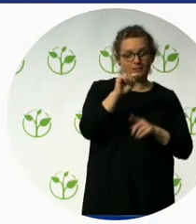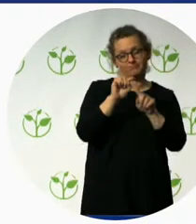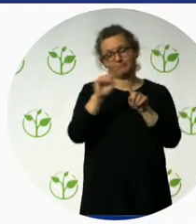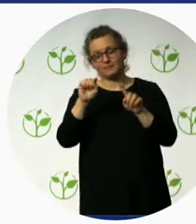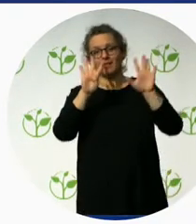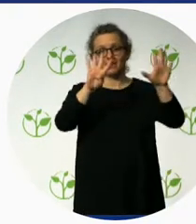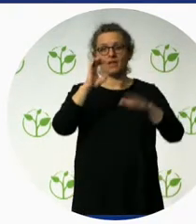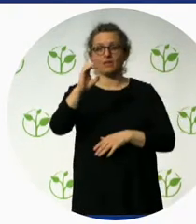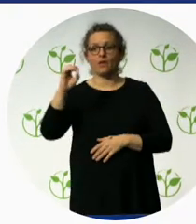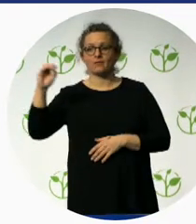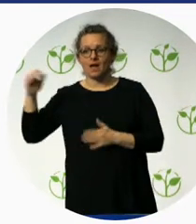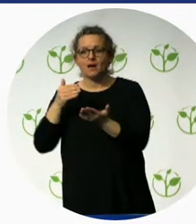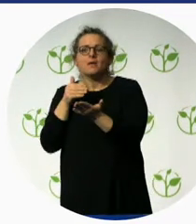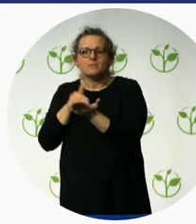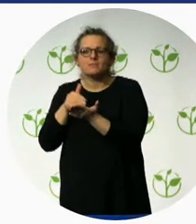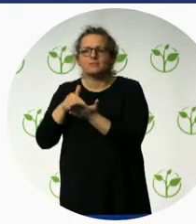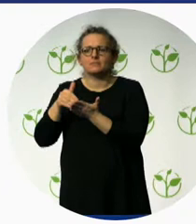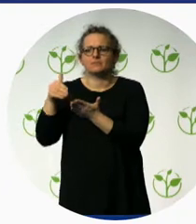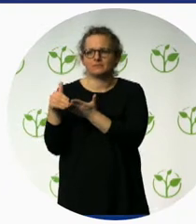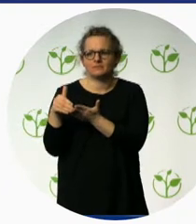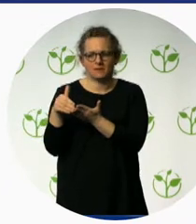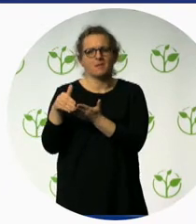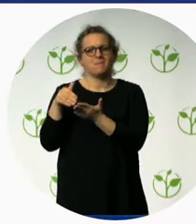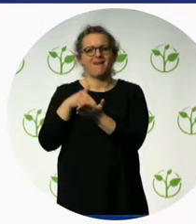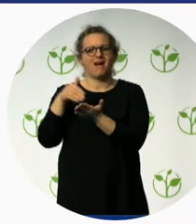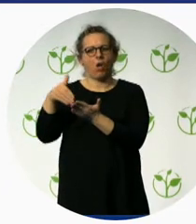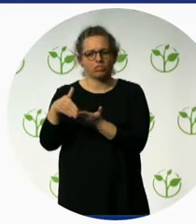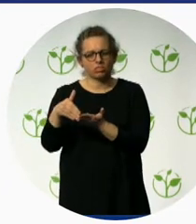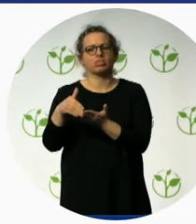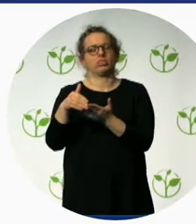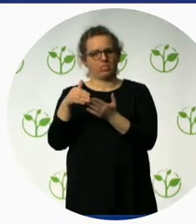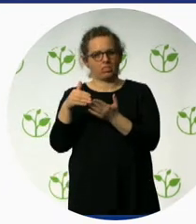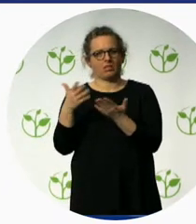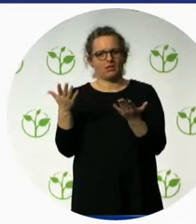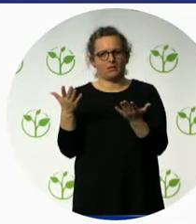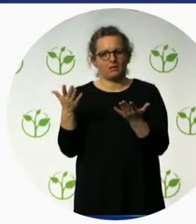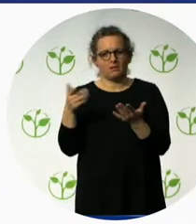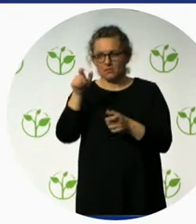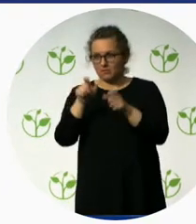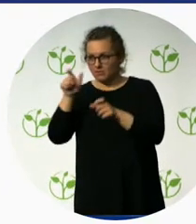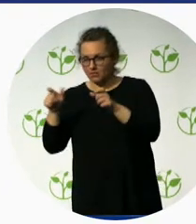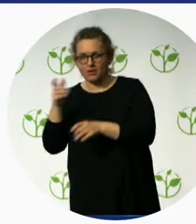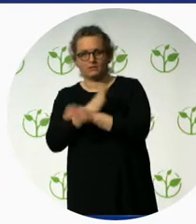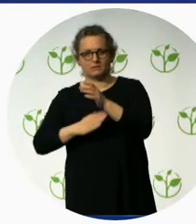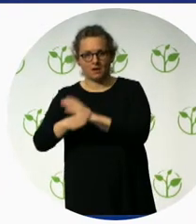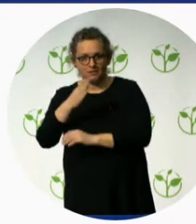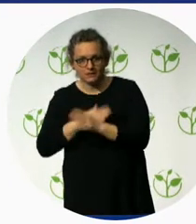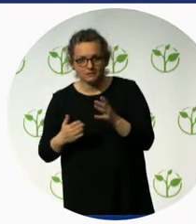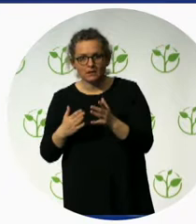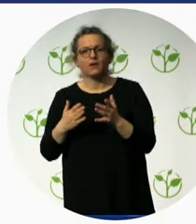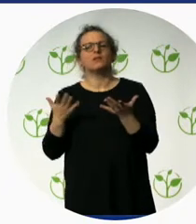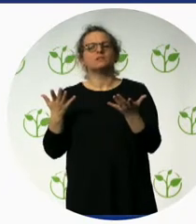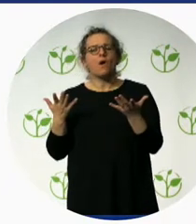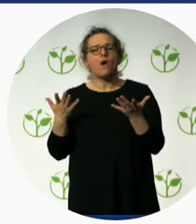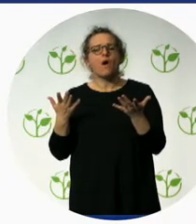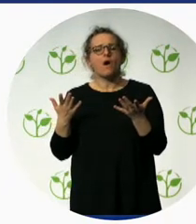and with the aging population by 2030, nearly 16% of the world population would be over the age of 60.